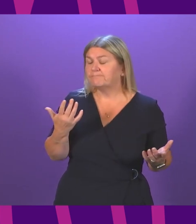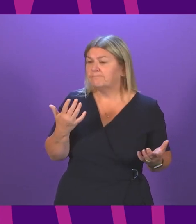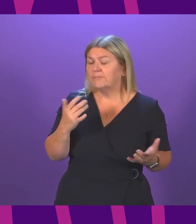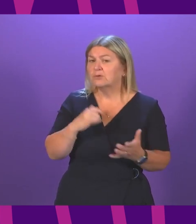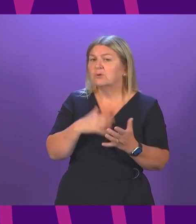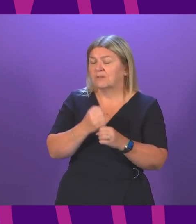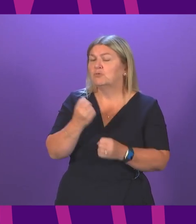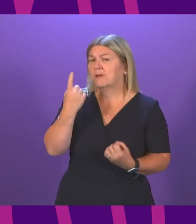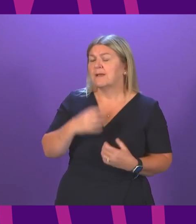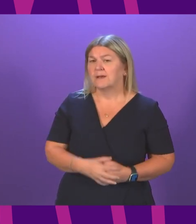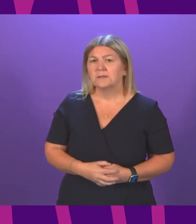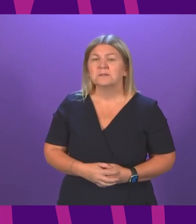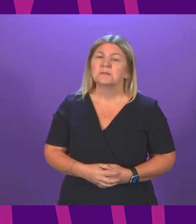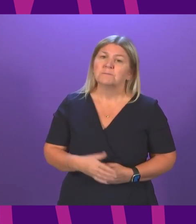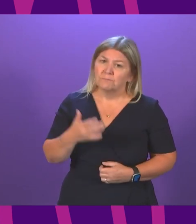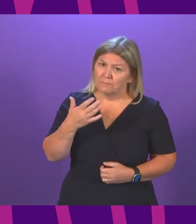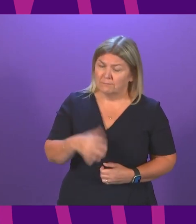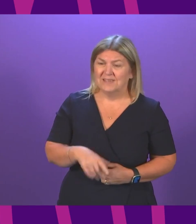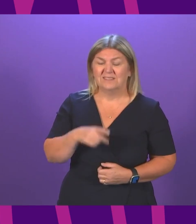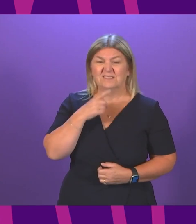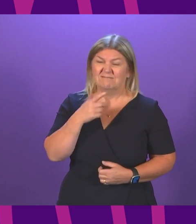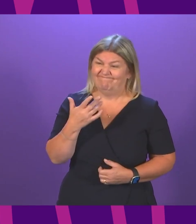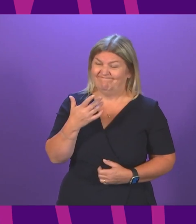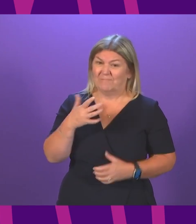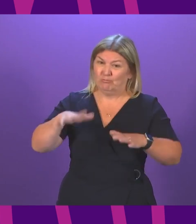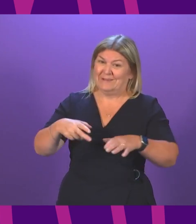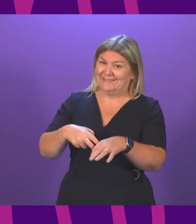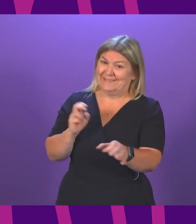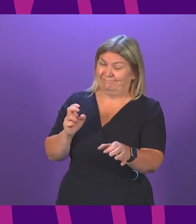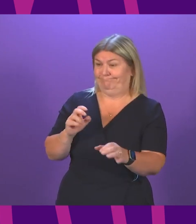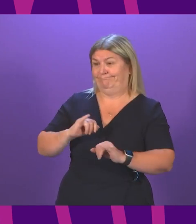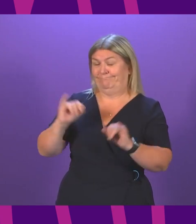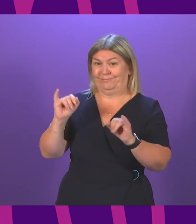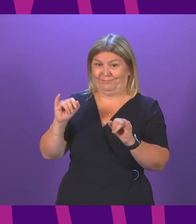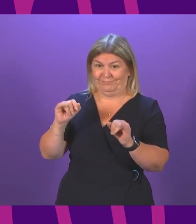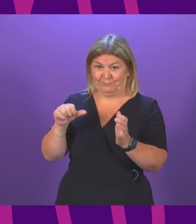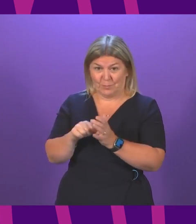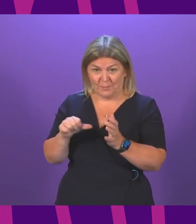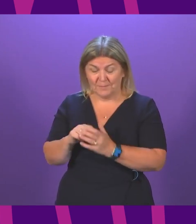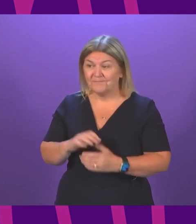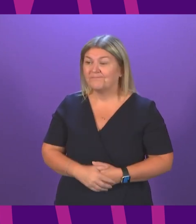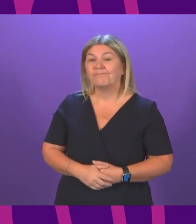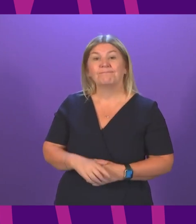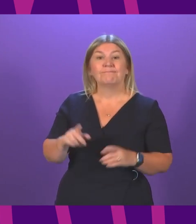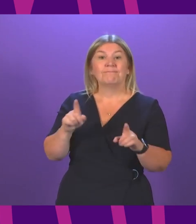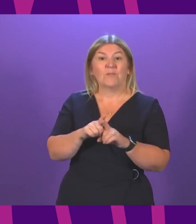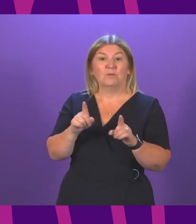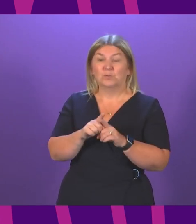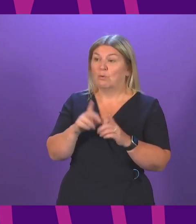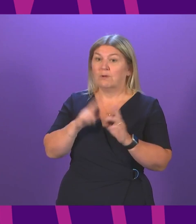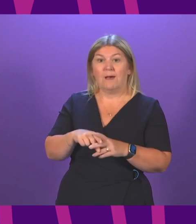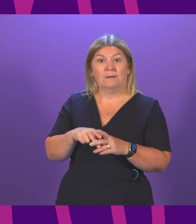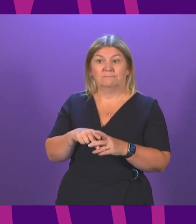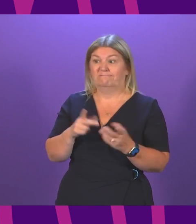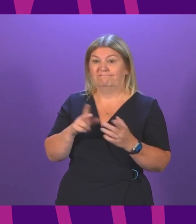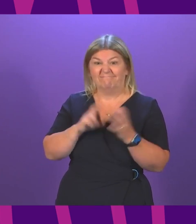We have warned repeatedly of the damage that would be caused by Brexit. We knew that the loss of freedom of movement would be particularly damaging. Sadly, we are now seeing